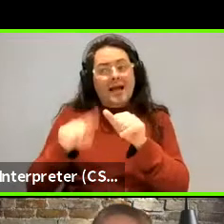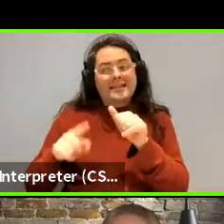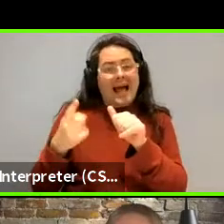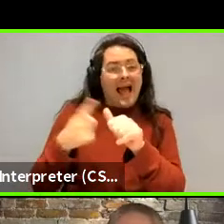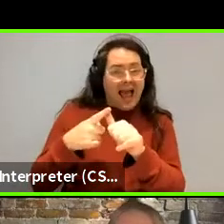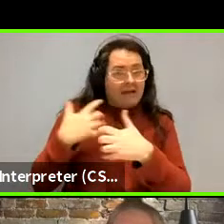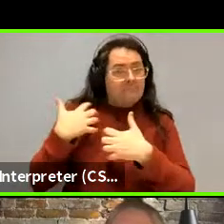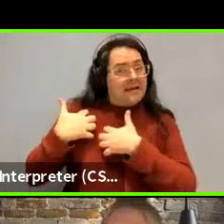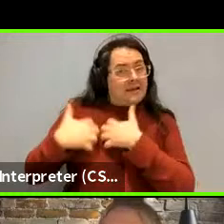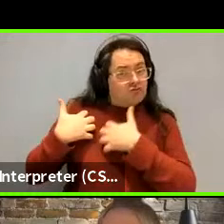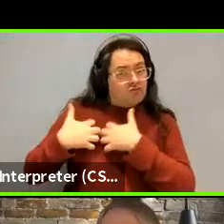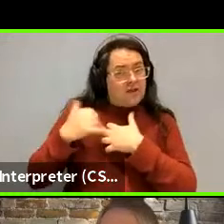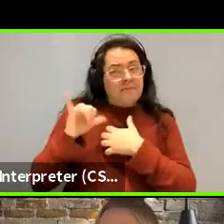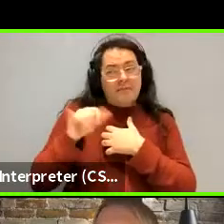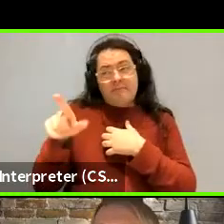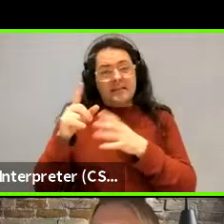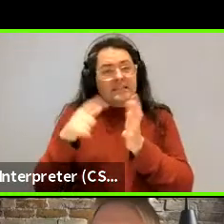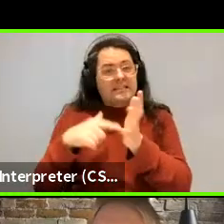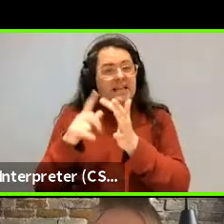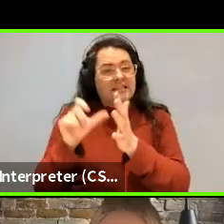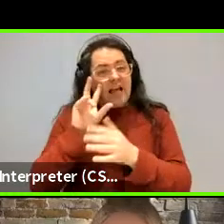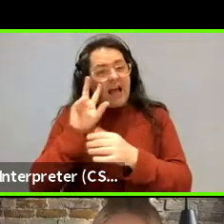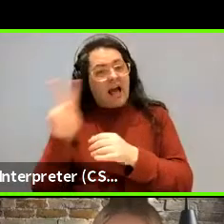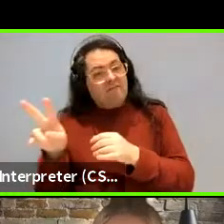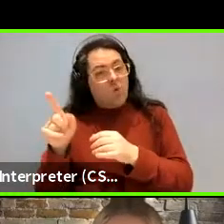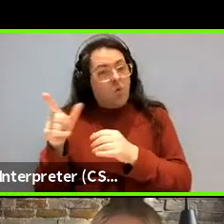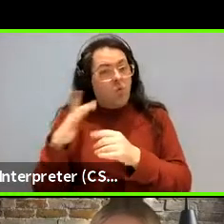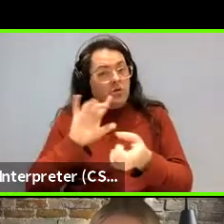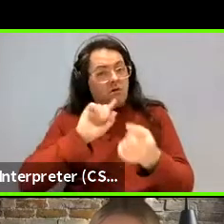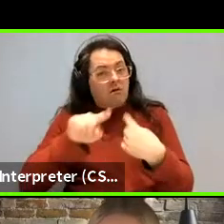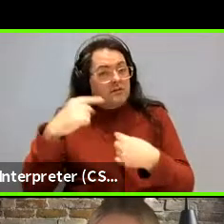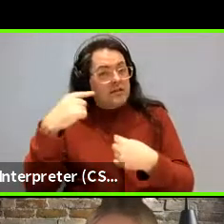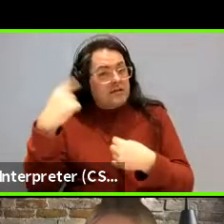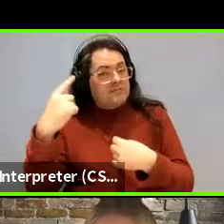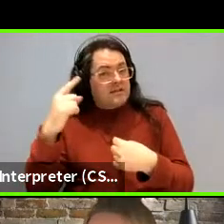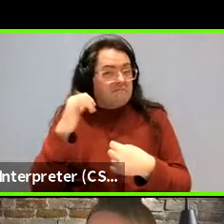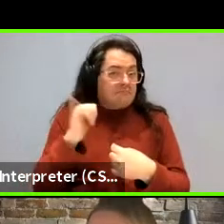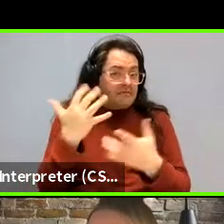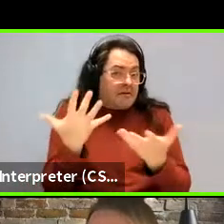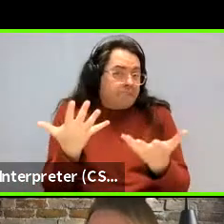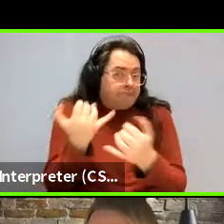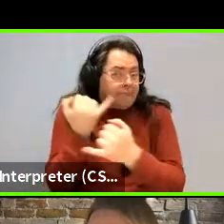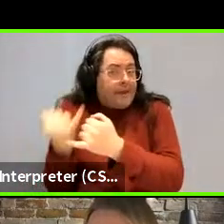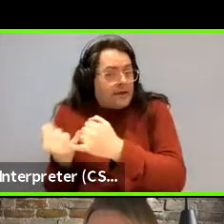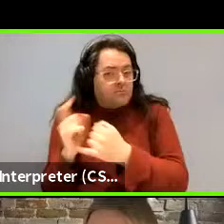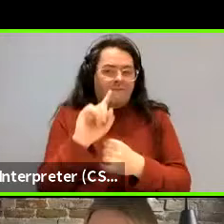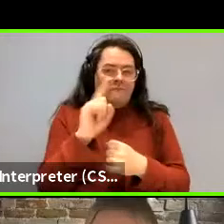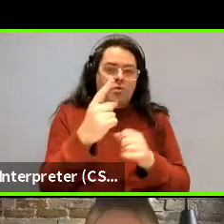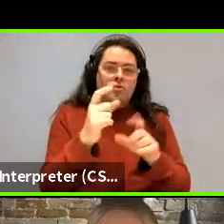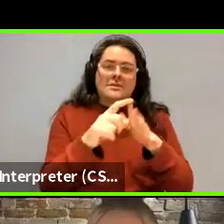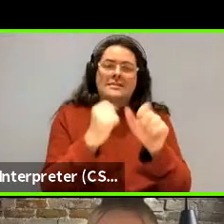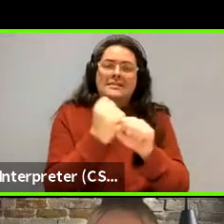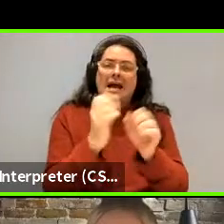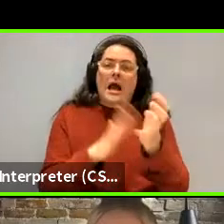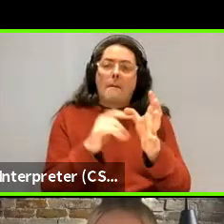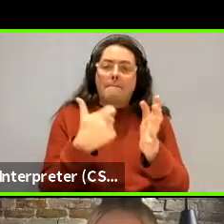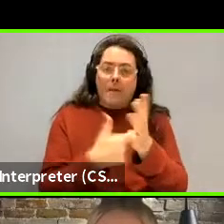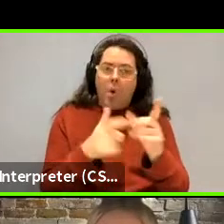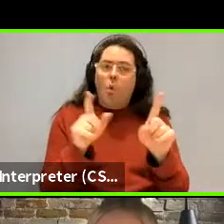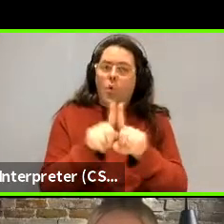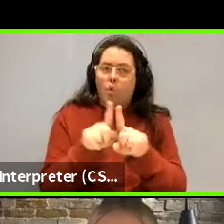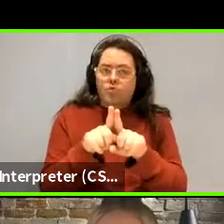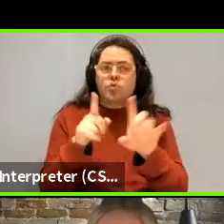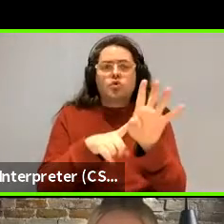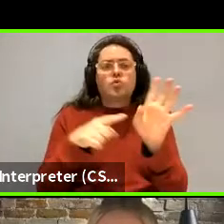actually. Maybe Ted, maybe Ted takes a quick look and see if there's any he wants to, to quickly address here at the end, but let's just take a question from Dagmar. There's also some questions on YouTube.